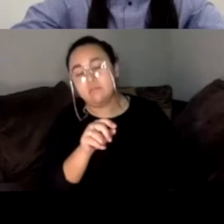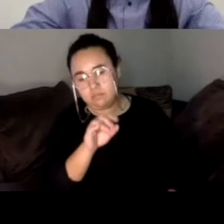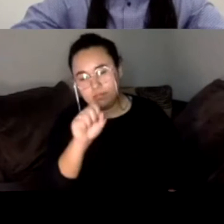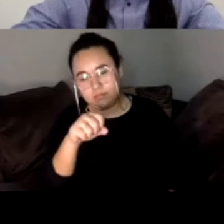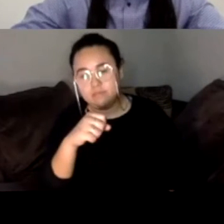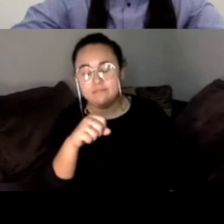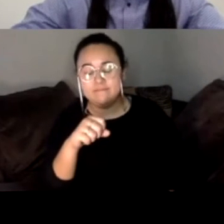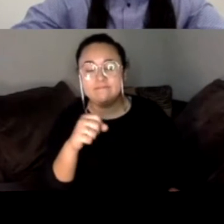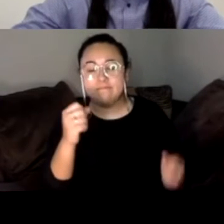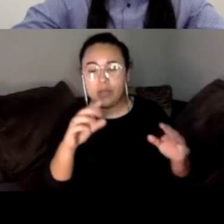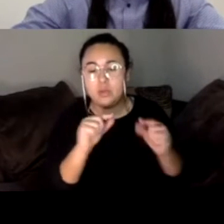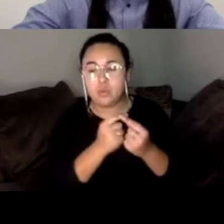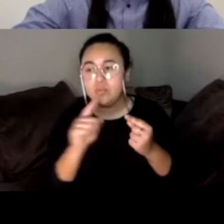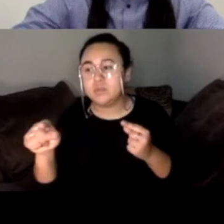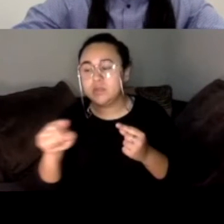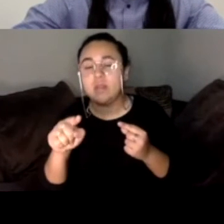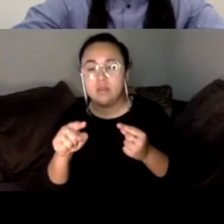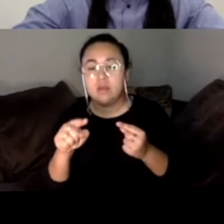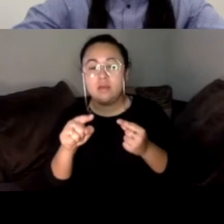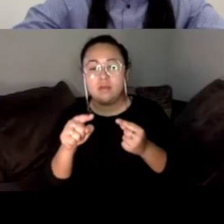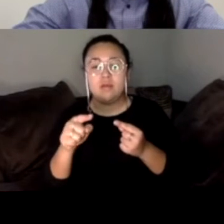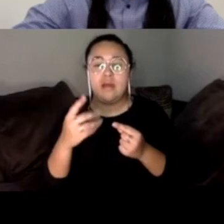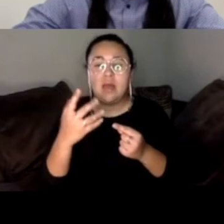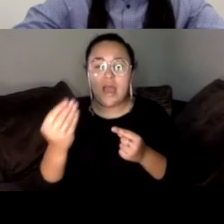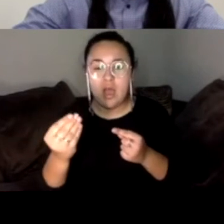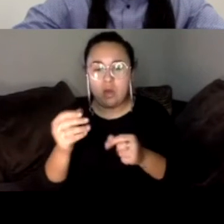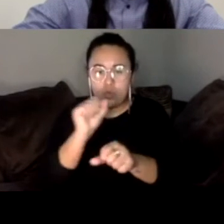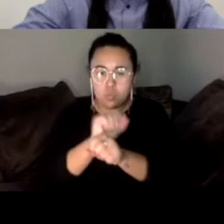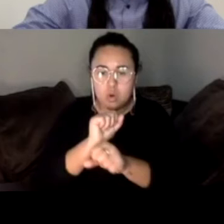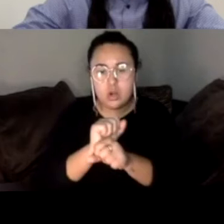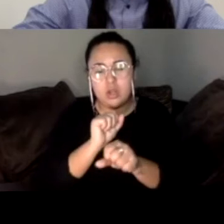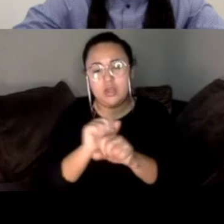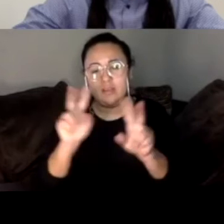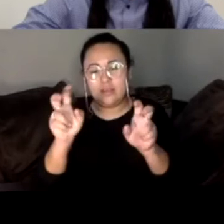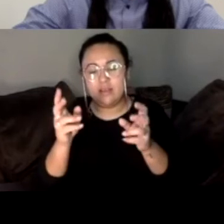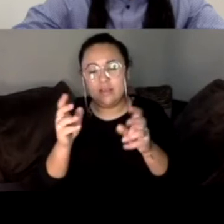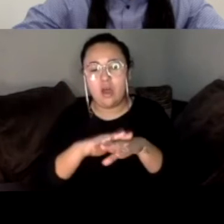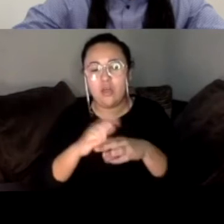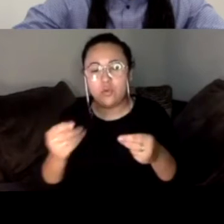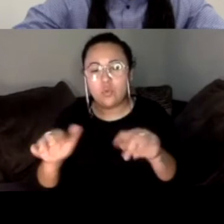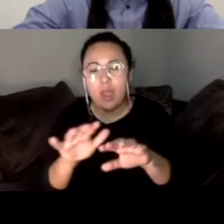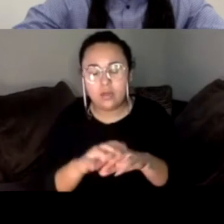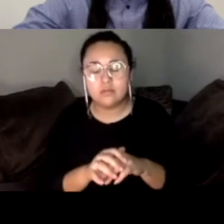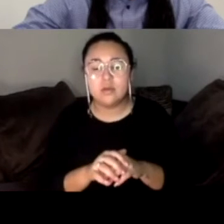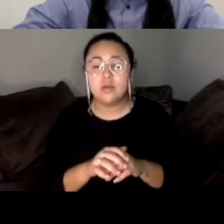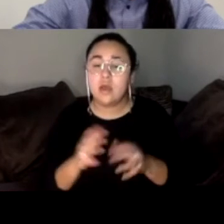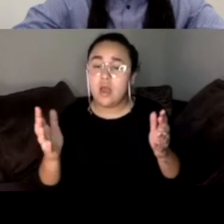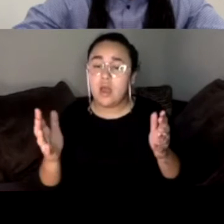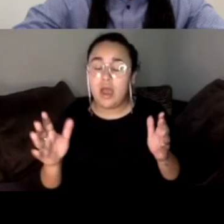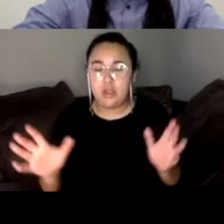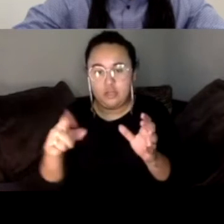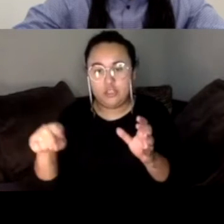the ground game in these different regions. several of them are here on this panel. So I encourage you to, to look into these organizations. Um,